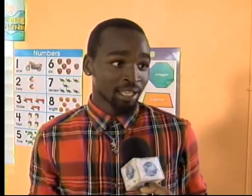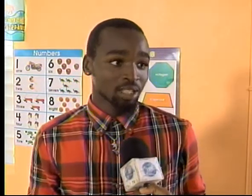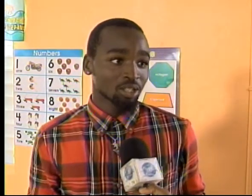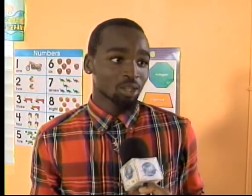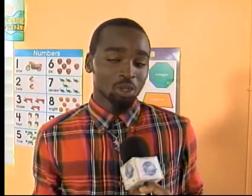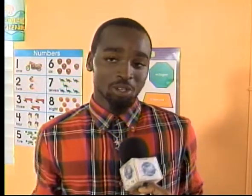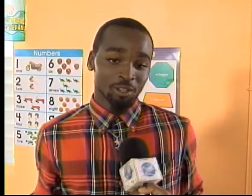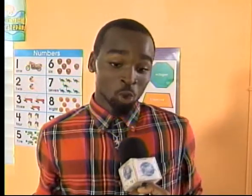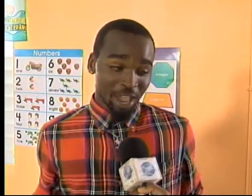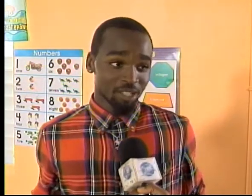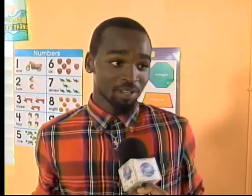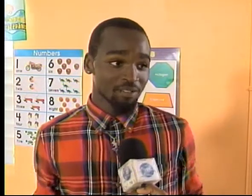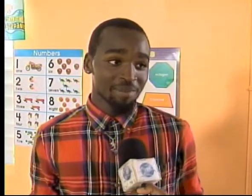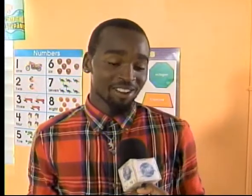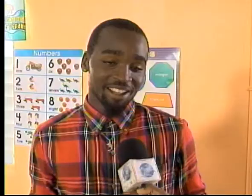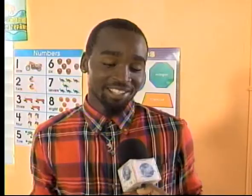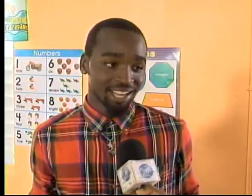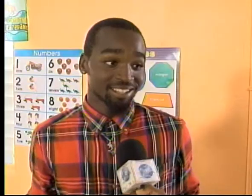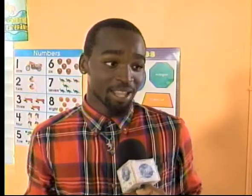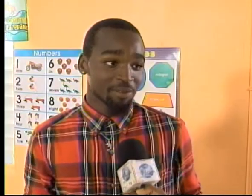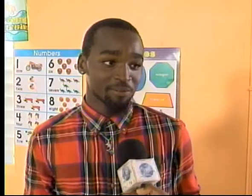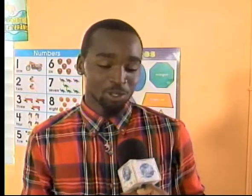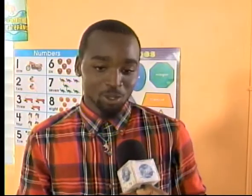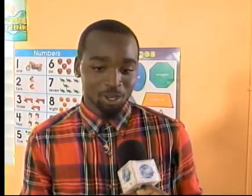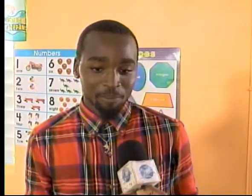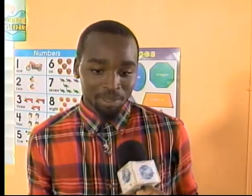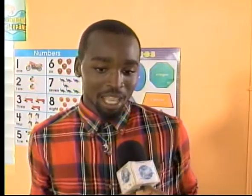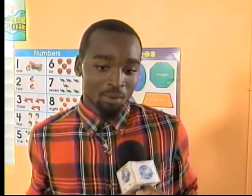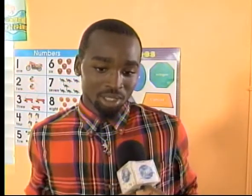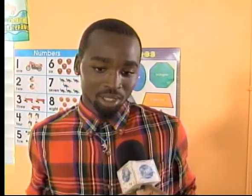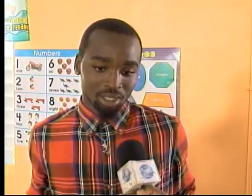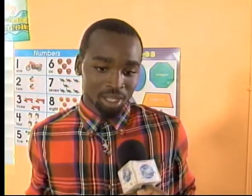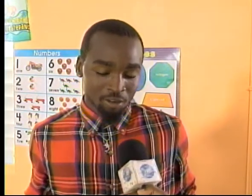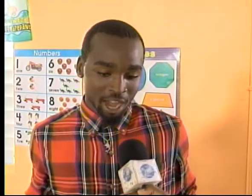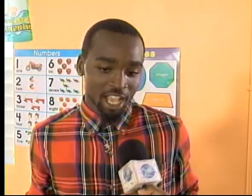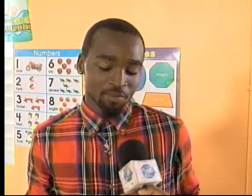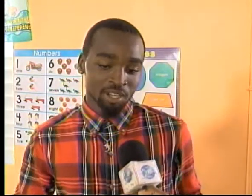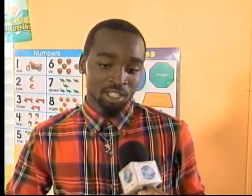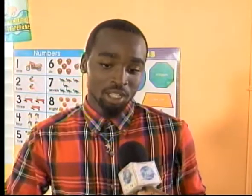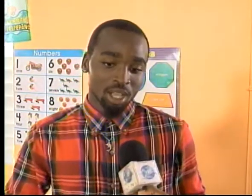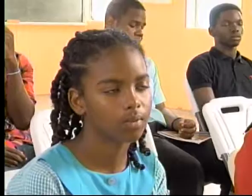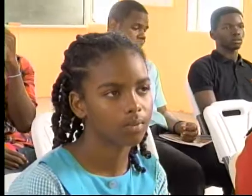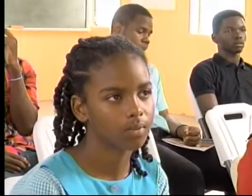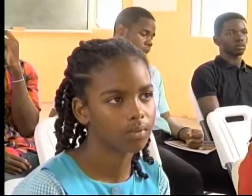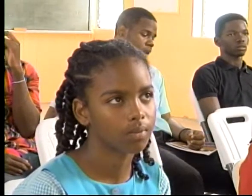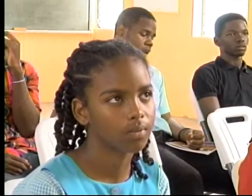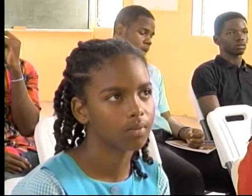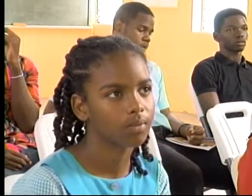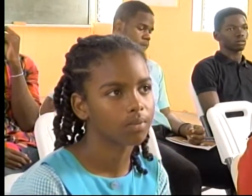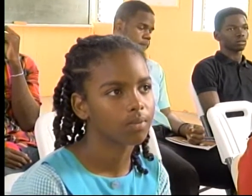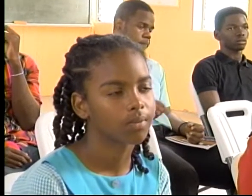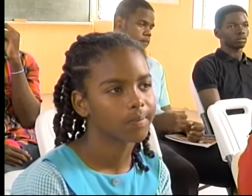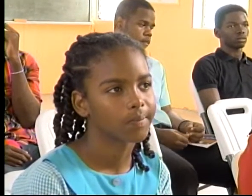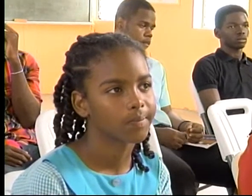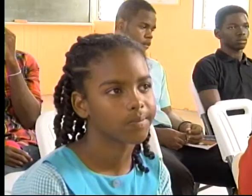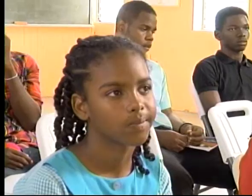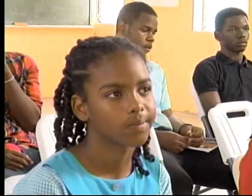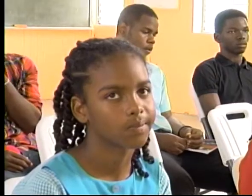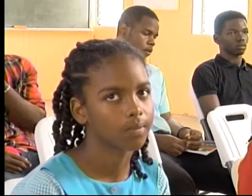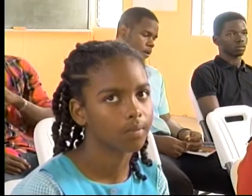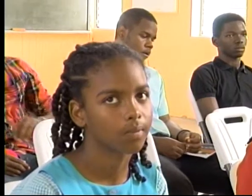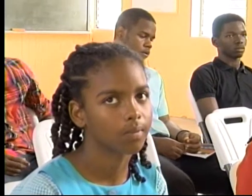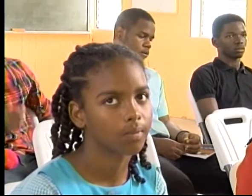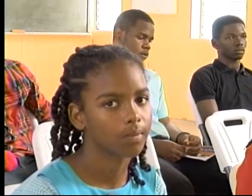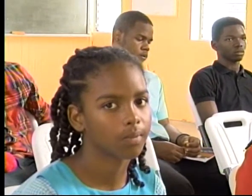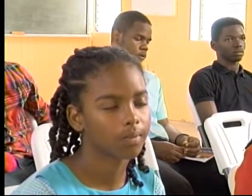set up tanks. New experience in me because I never set up a tank before, so that was a great experience. The 40-year program was started in